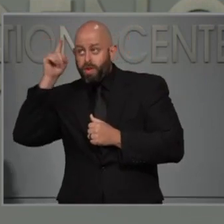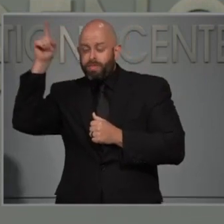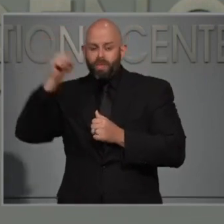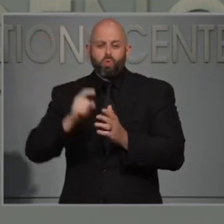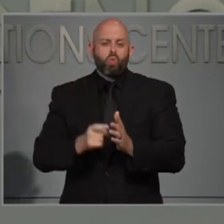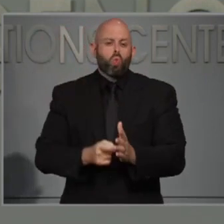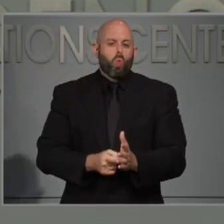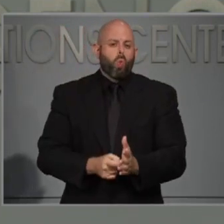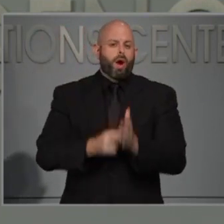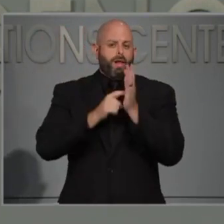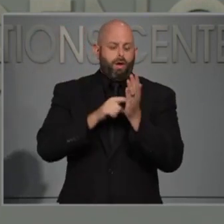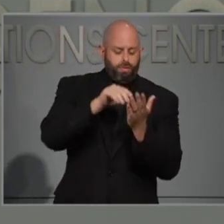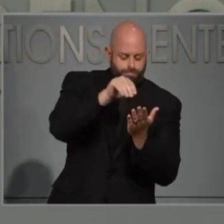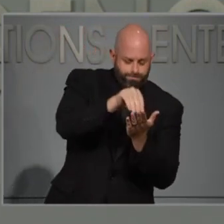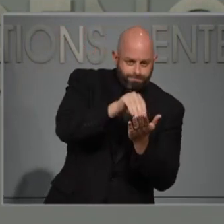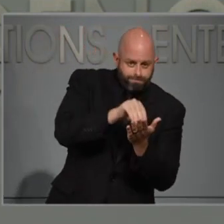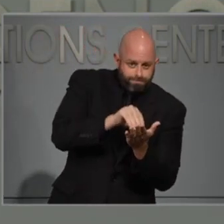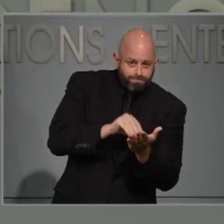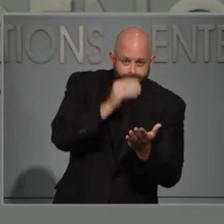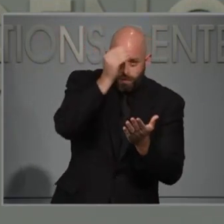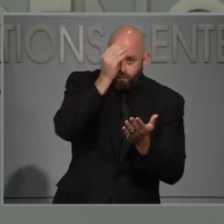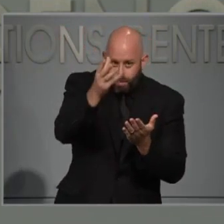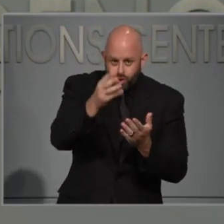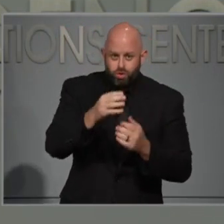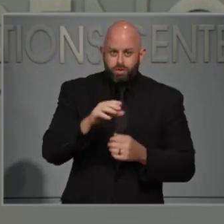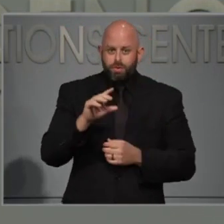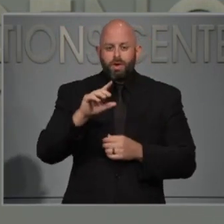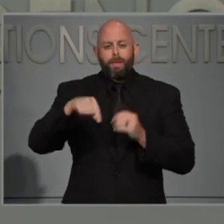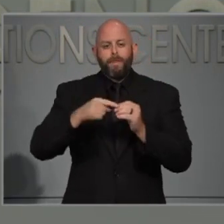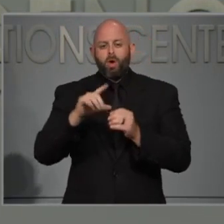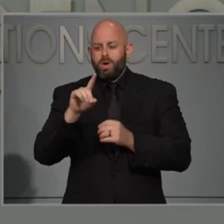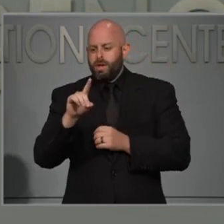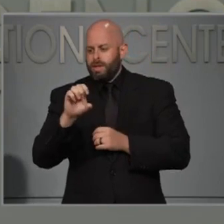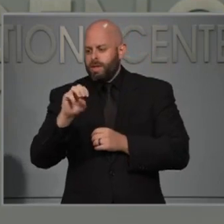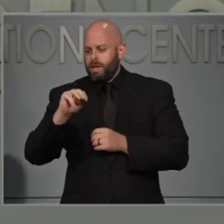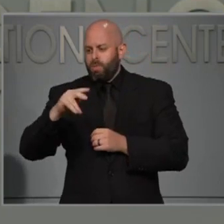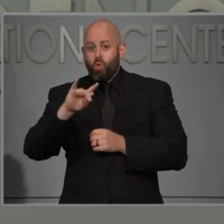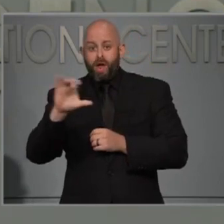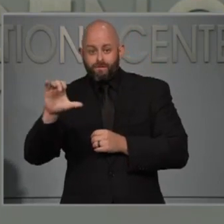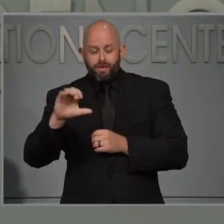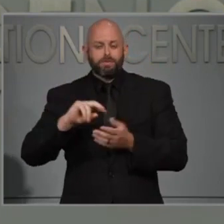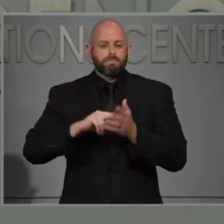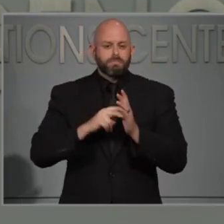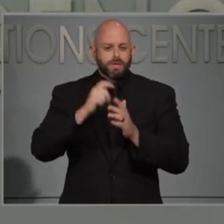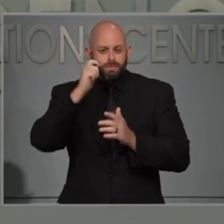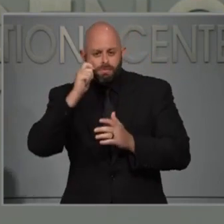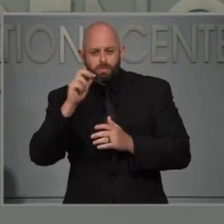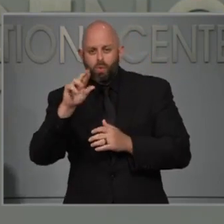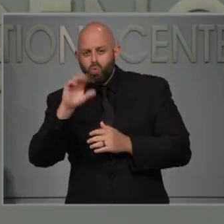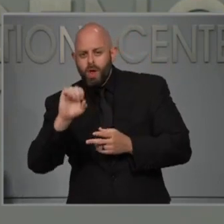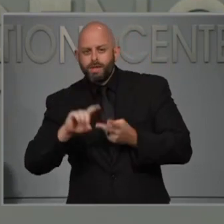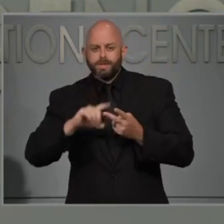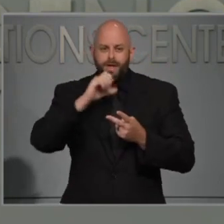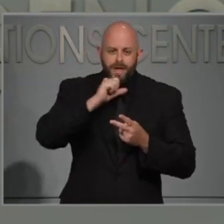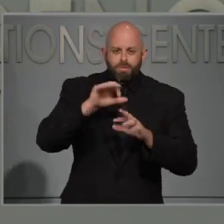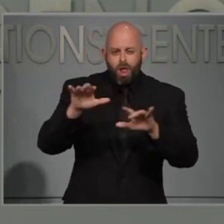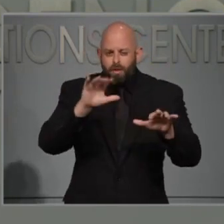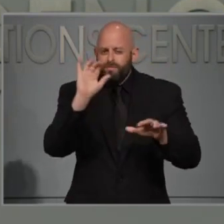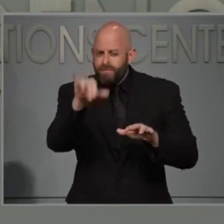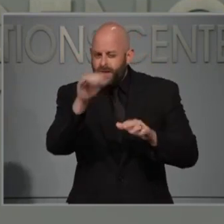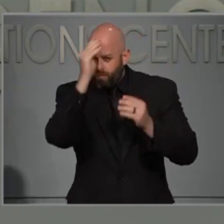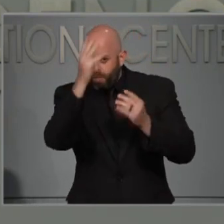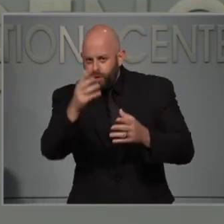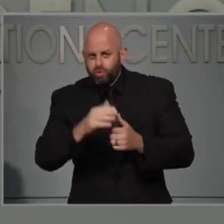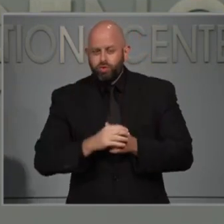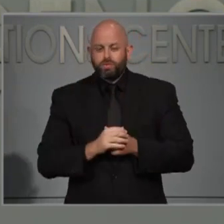information that was hugely helpful to us on the state. And we have now been working on the IT system to make that data a much more automated